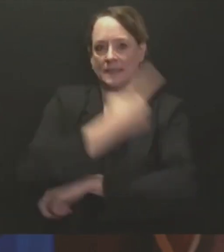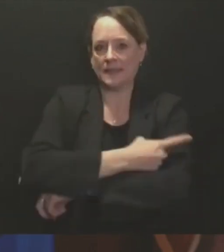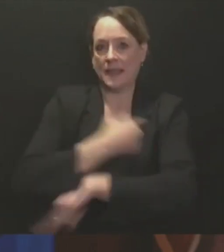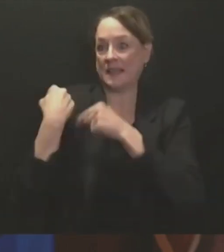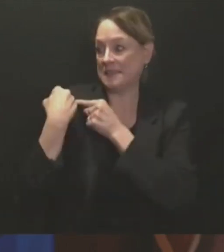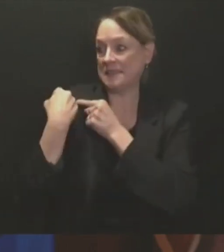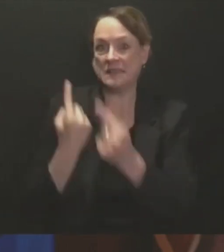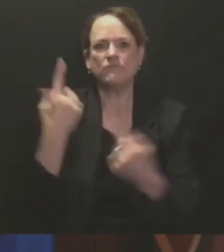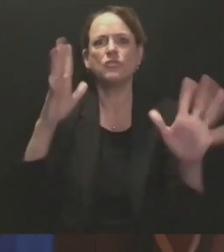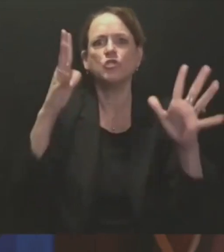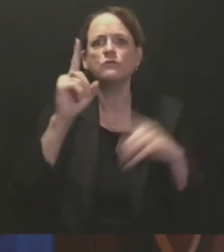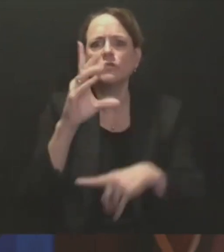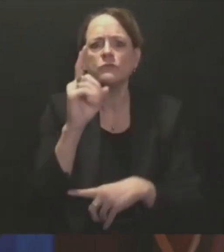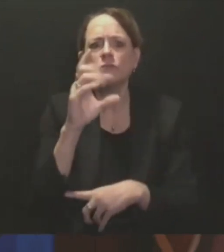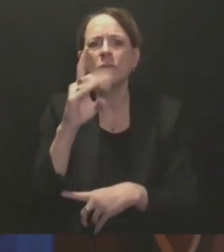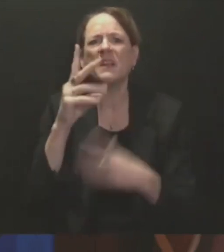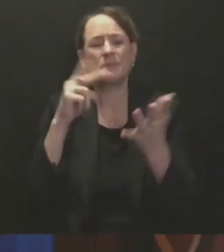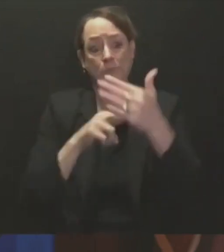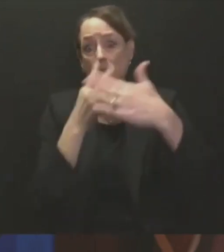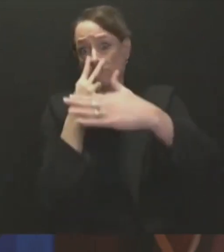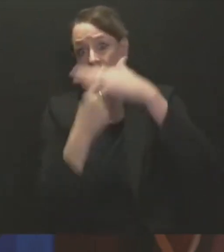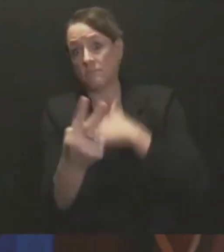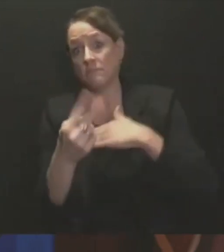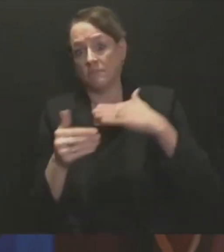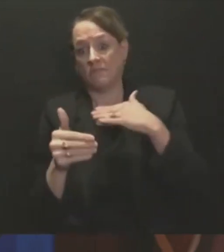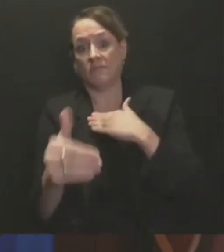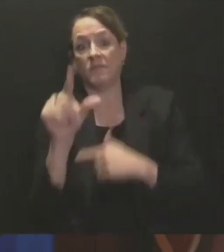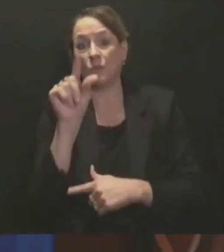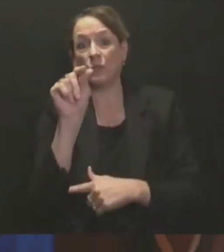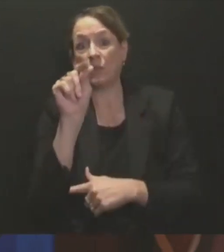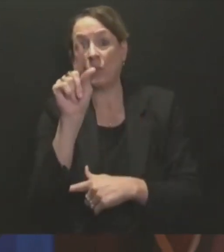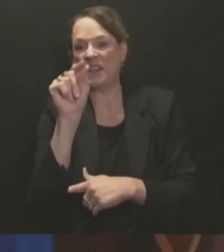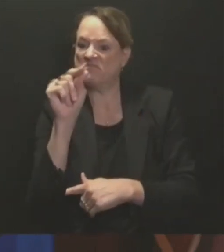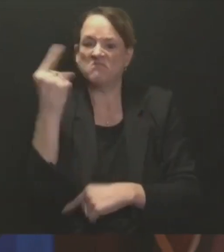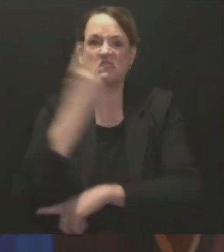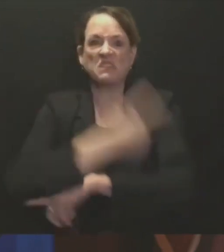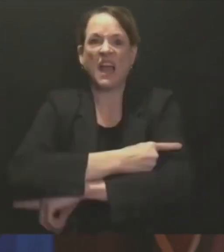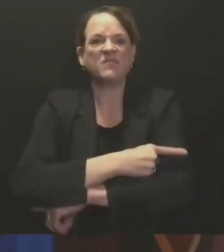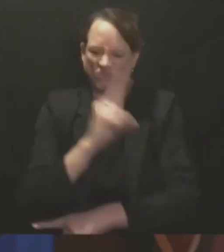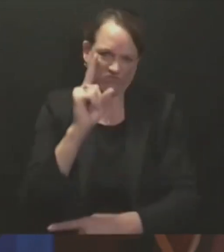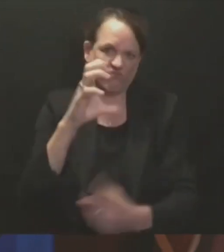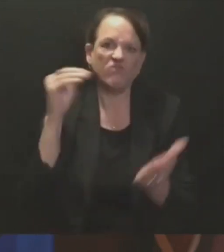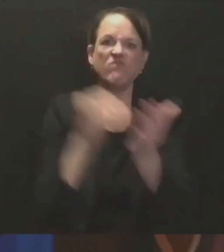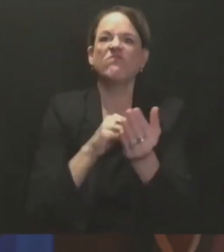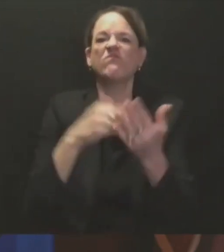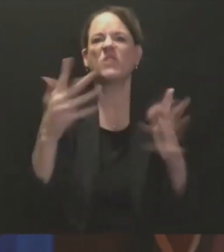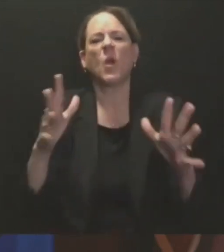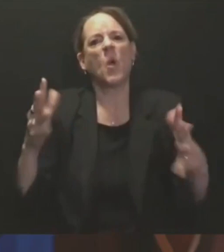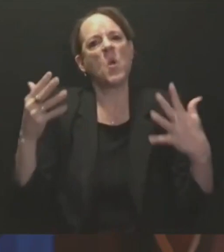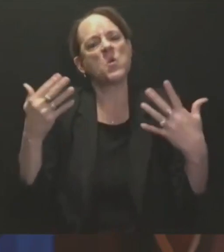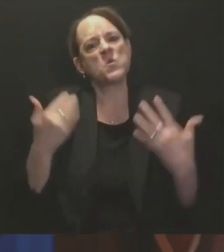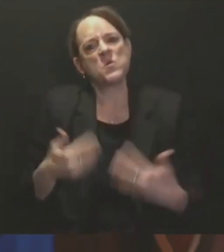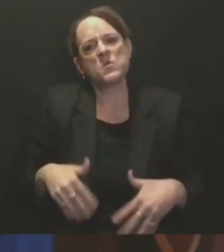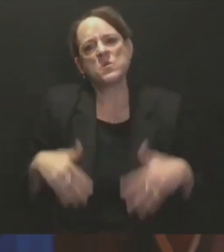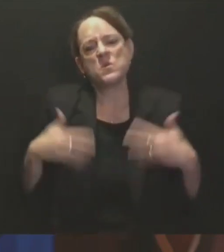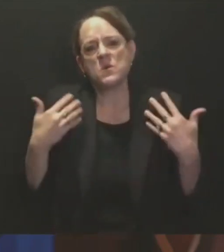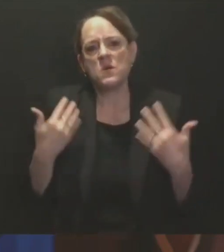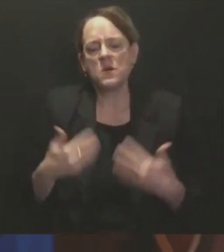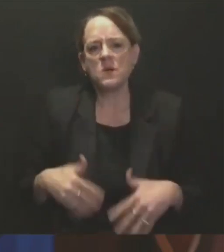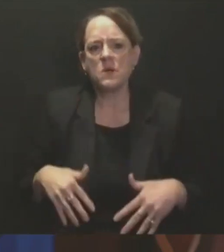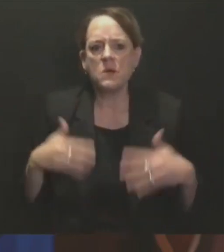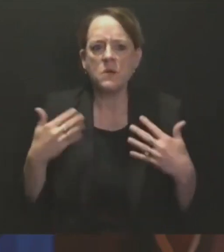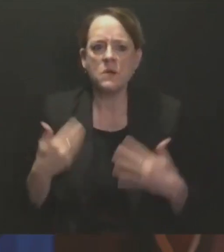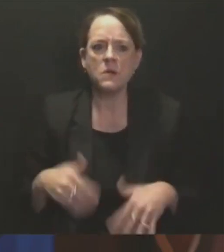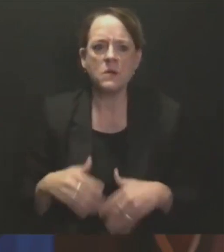100,000. We've now surpassed in deaths the number of lives we projected we would have saved months